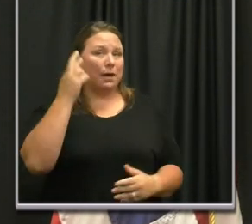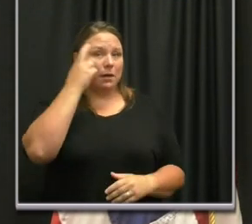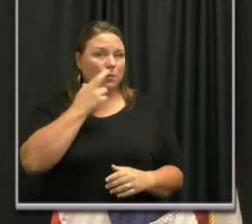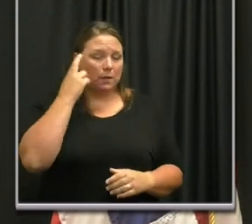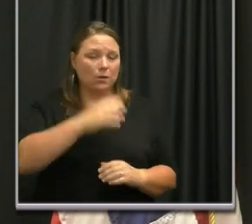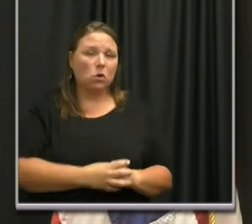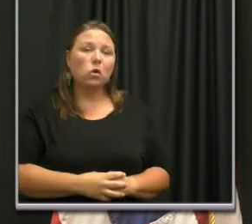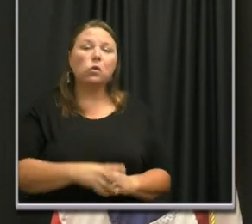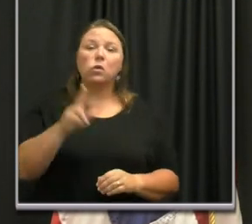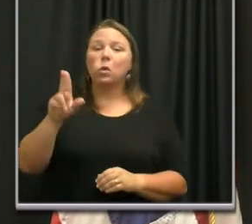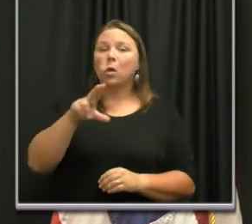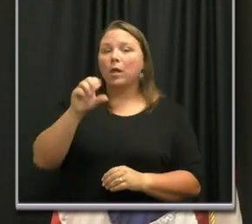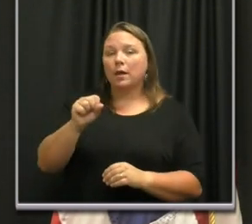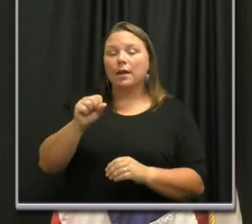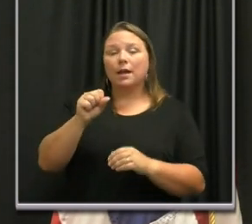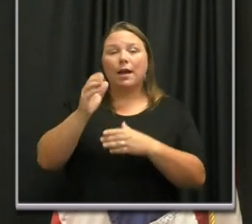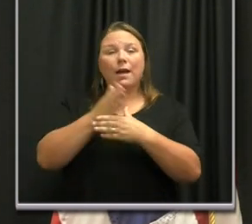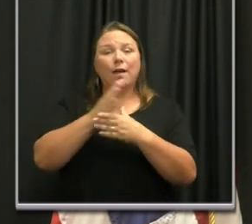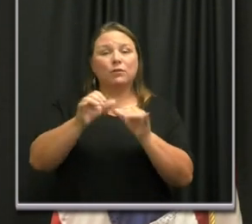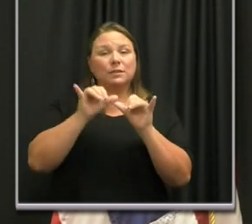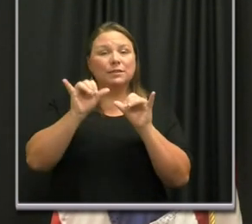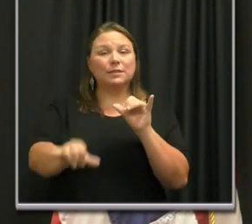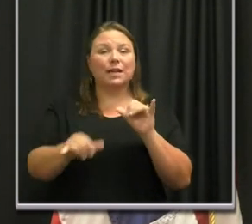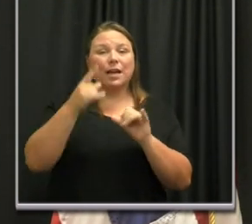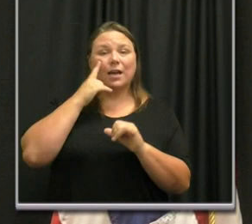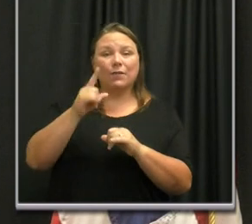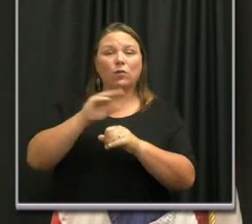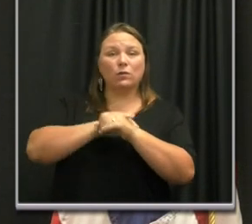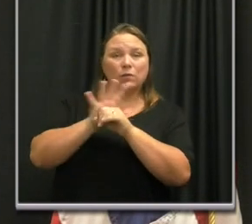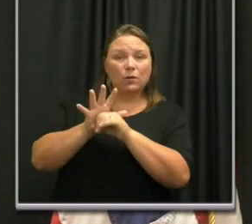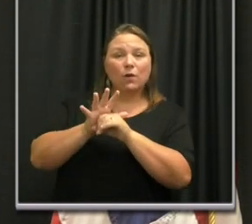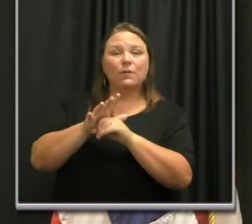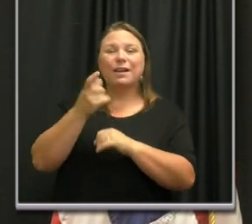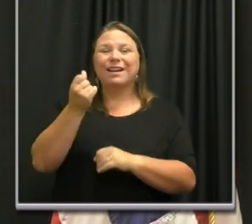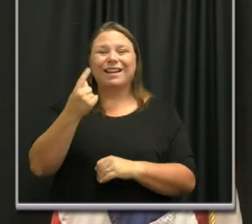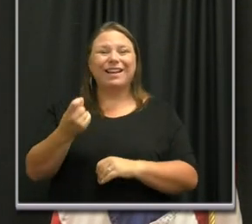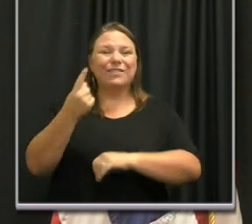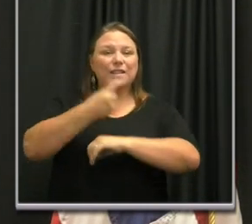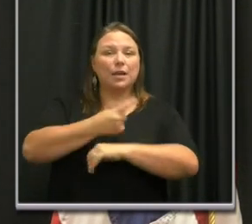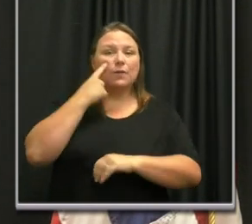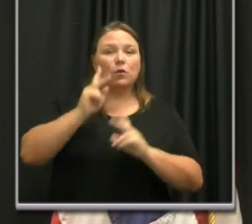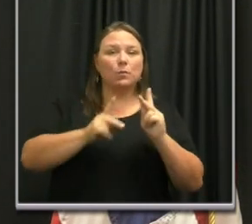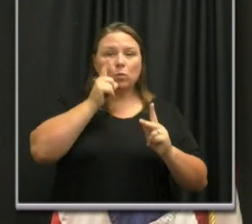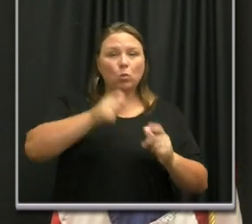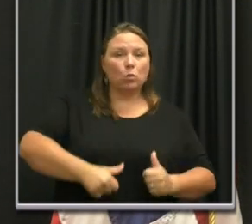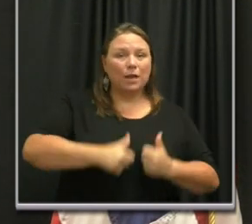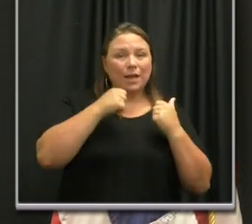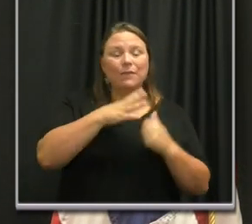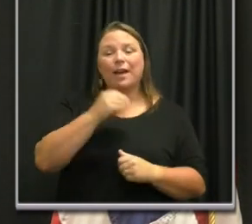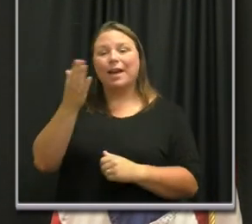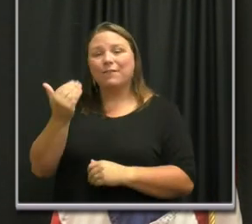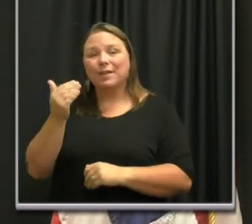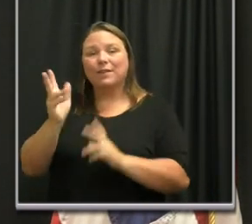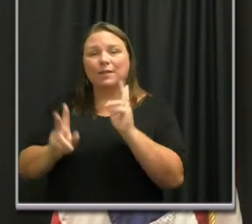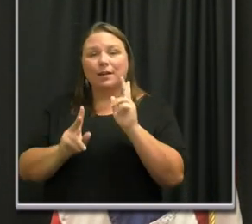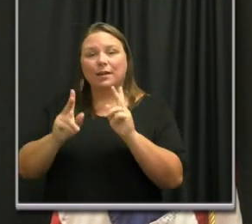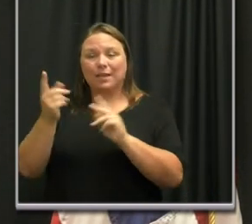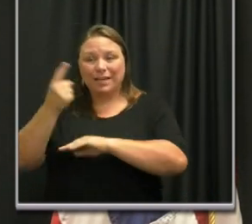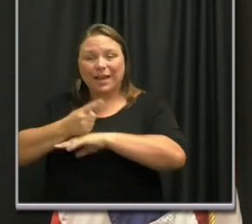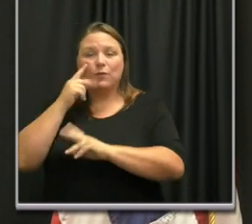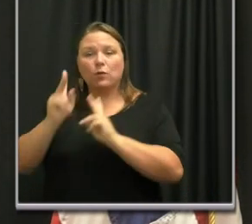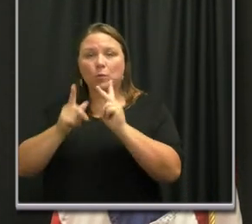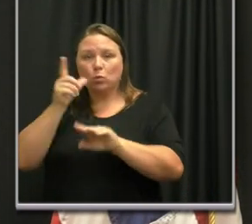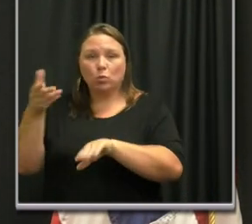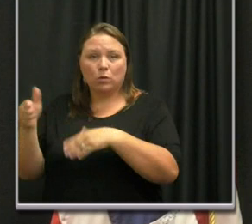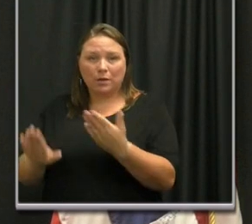In the U.S., the average day for a COVID-19 patient is 11 days for survivors and 15 days for non-survivors, according to a